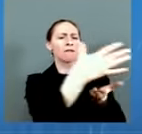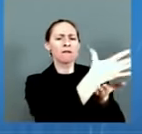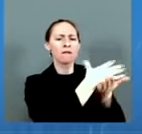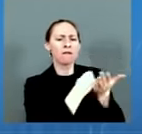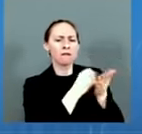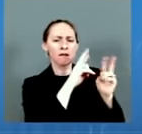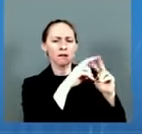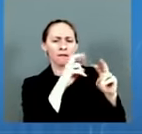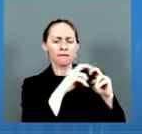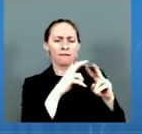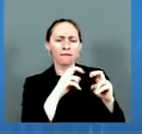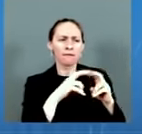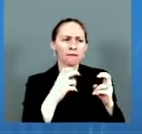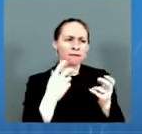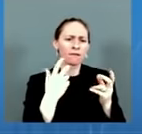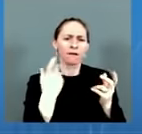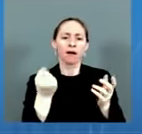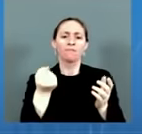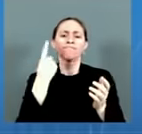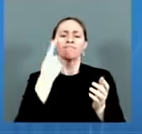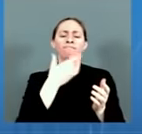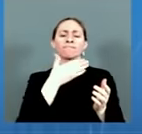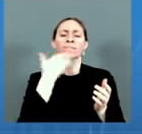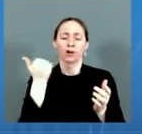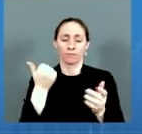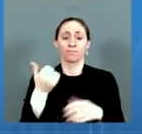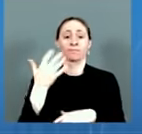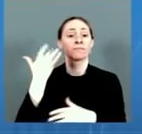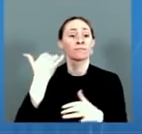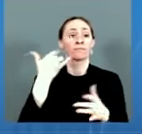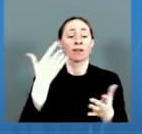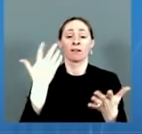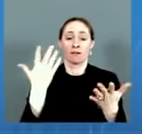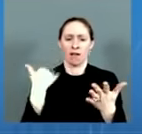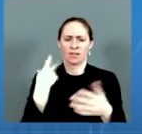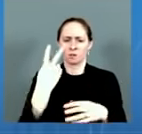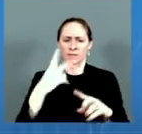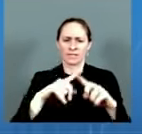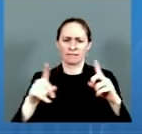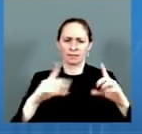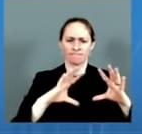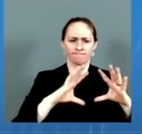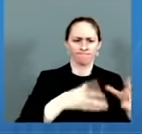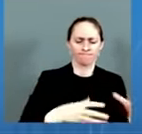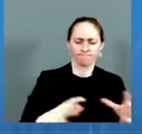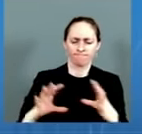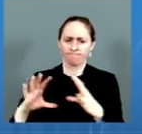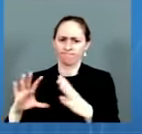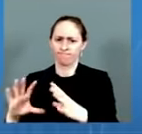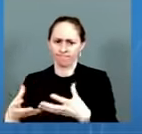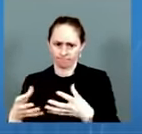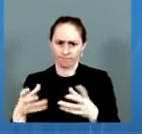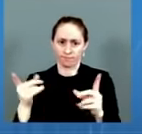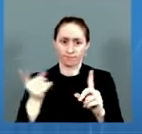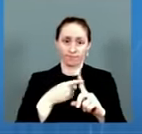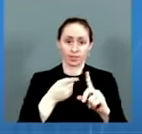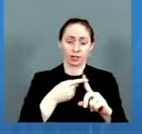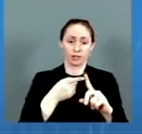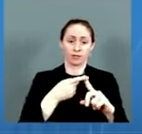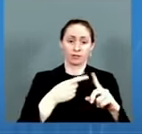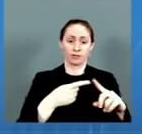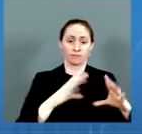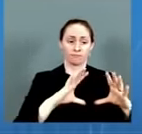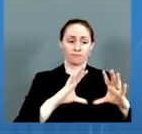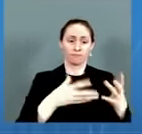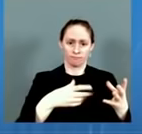The first is to look at selected in vitro neutralization studies, namely the capability